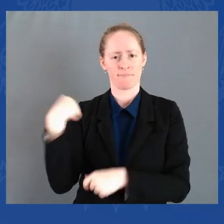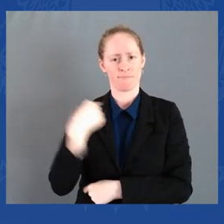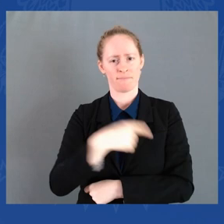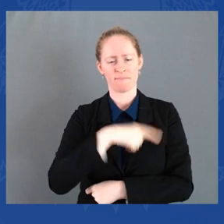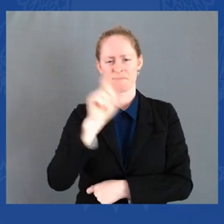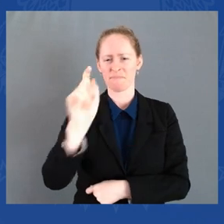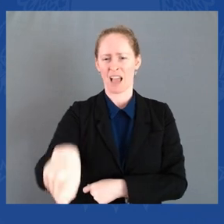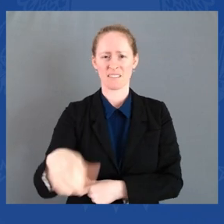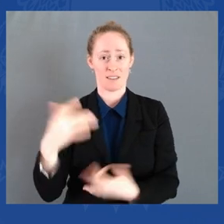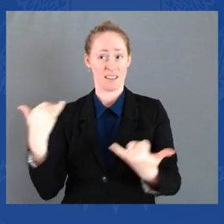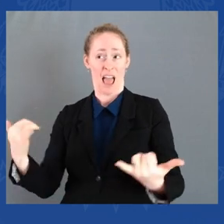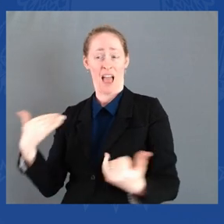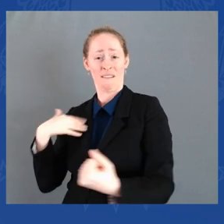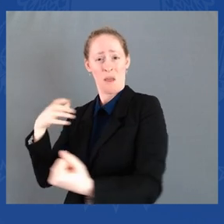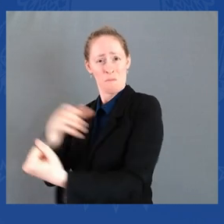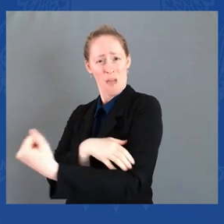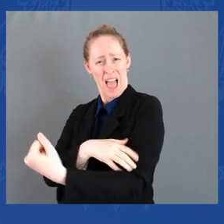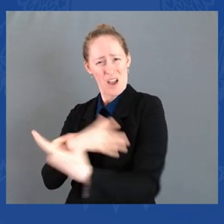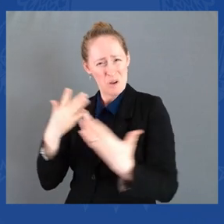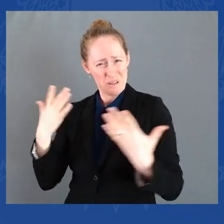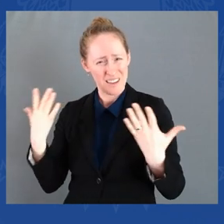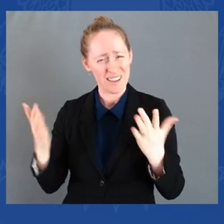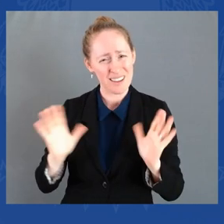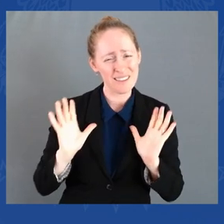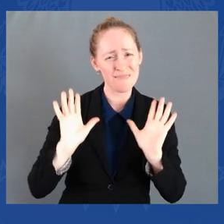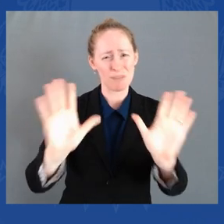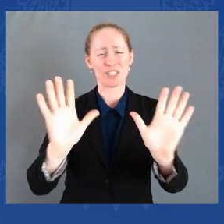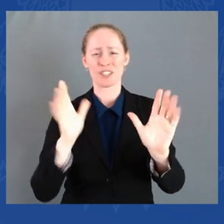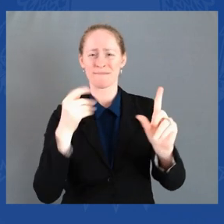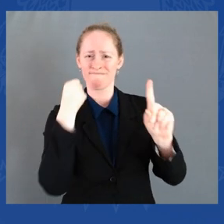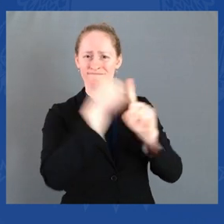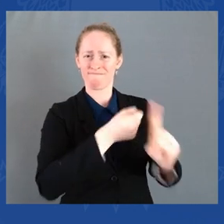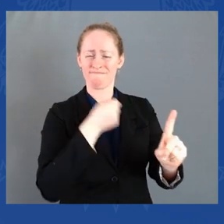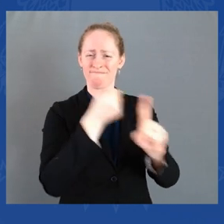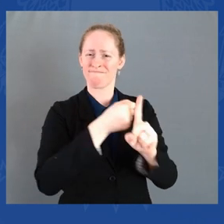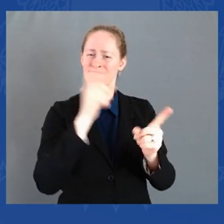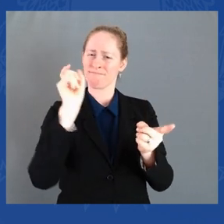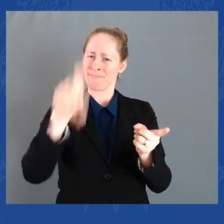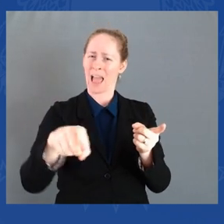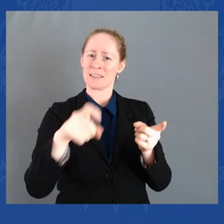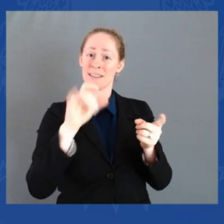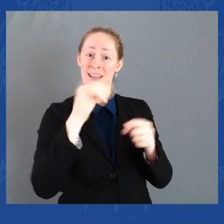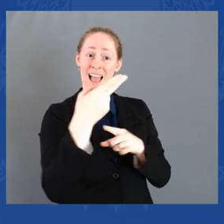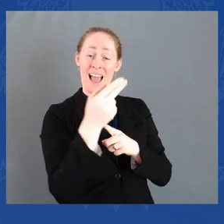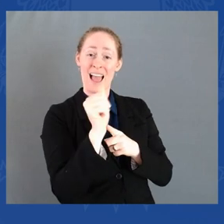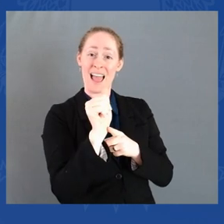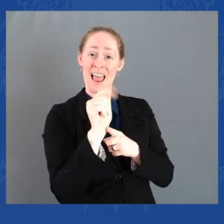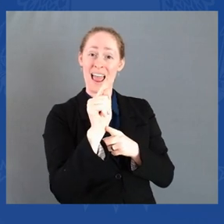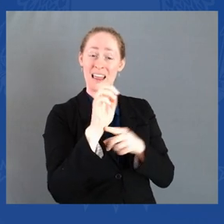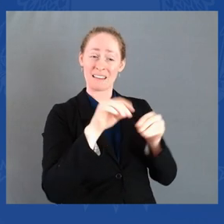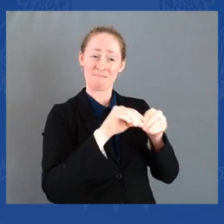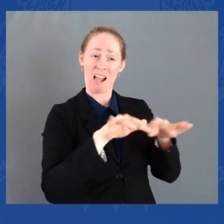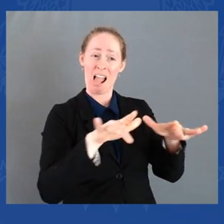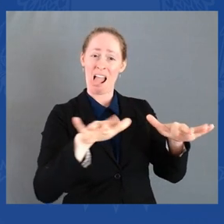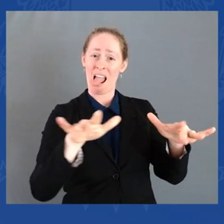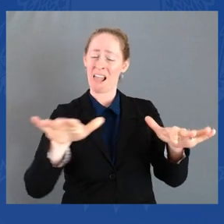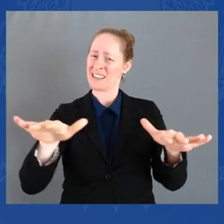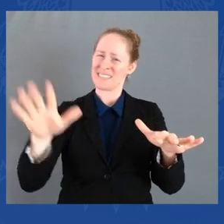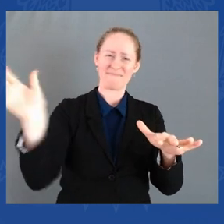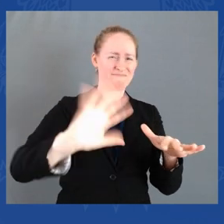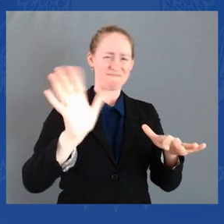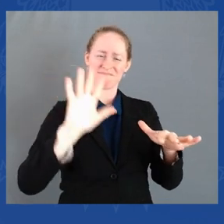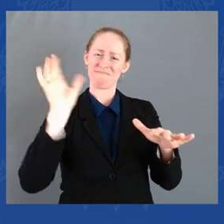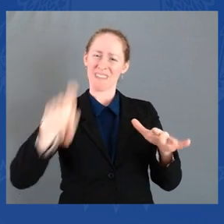of hate. We feel great pride based on good reason and fact and history